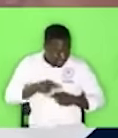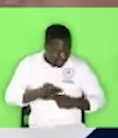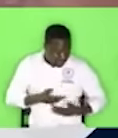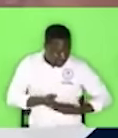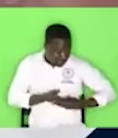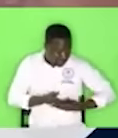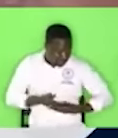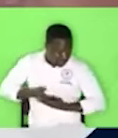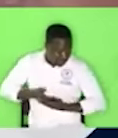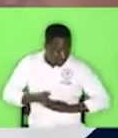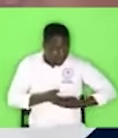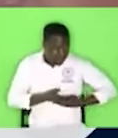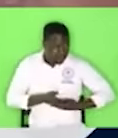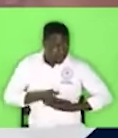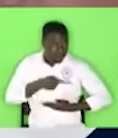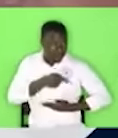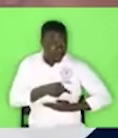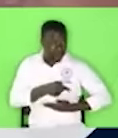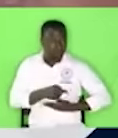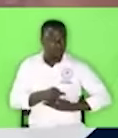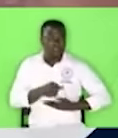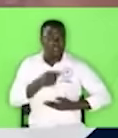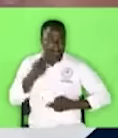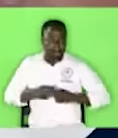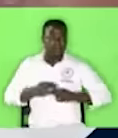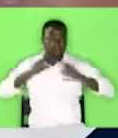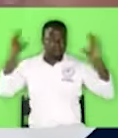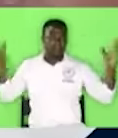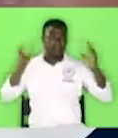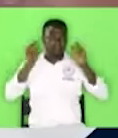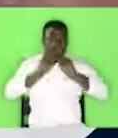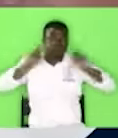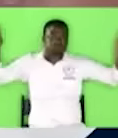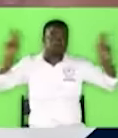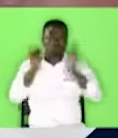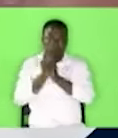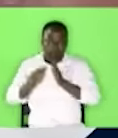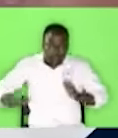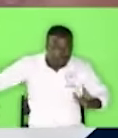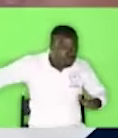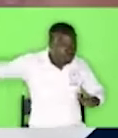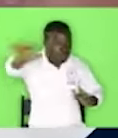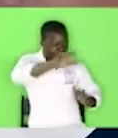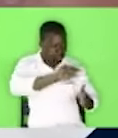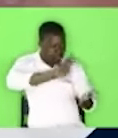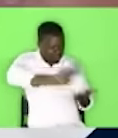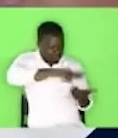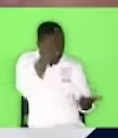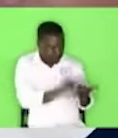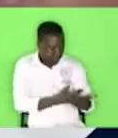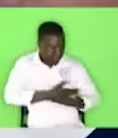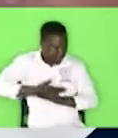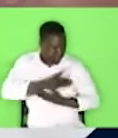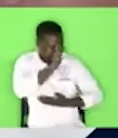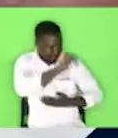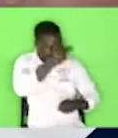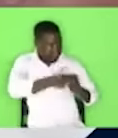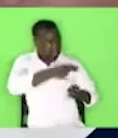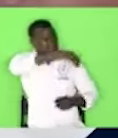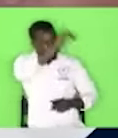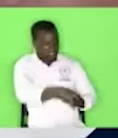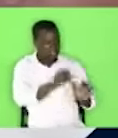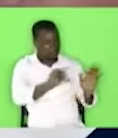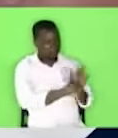Ador for people to know the name that this child is going to be identified with